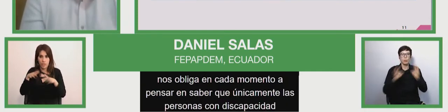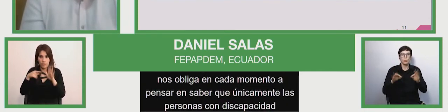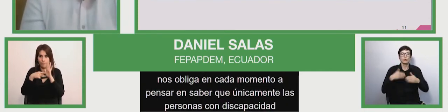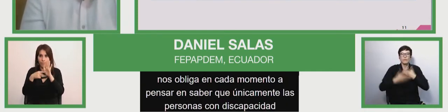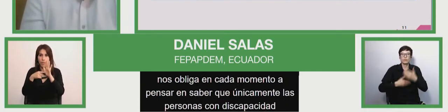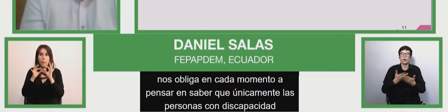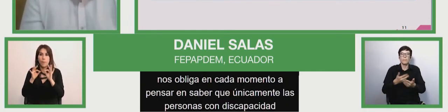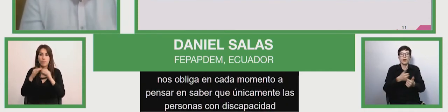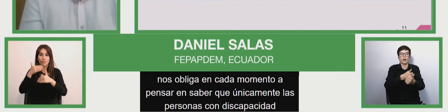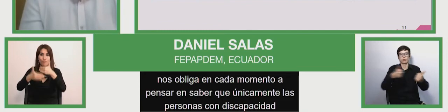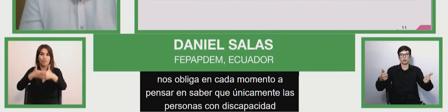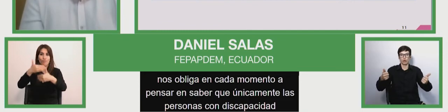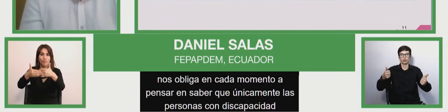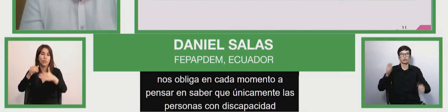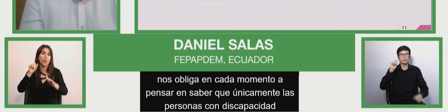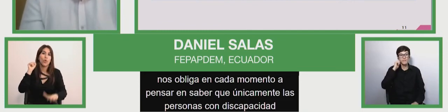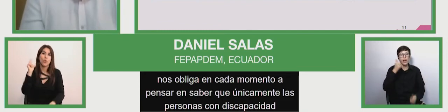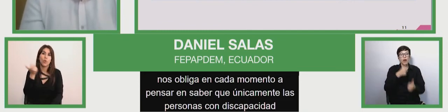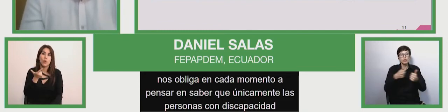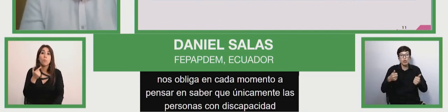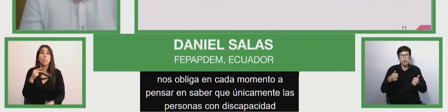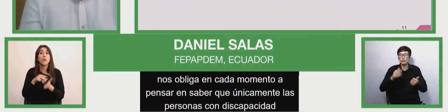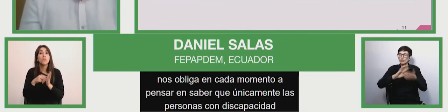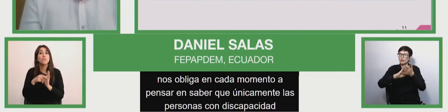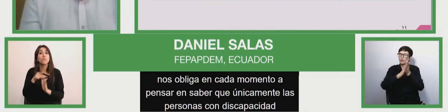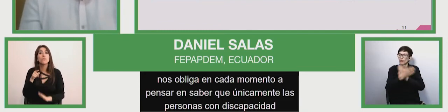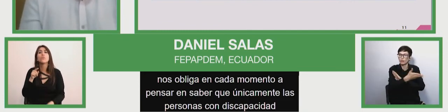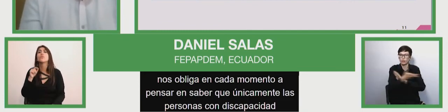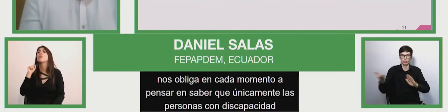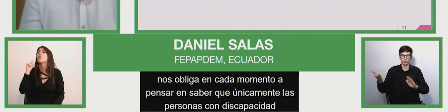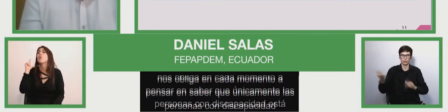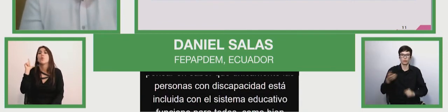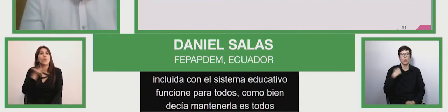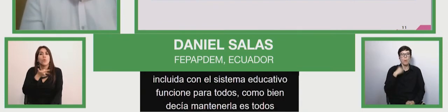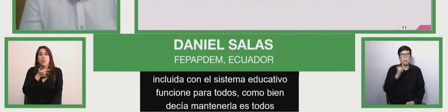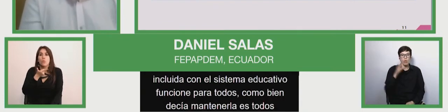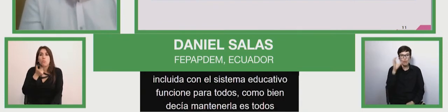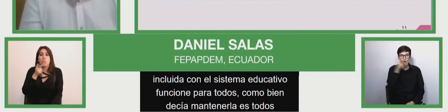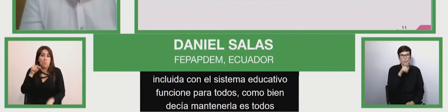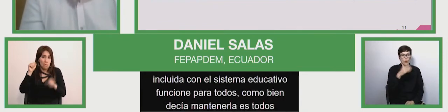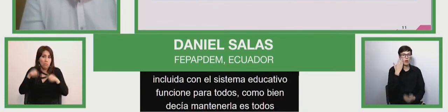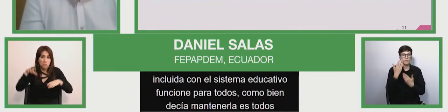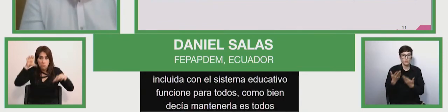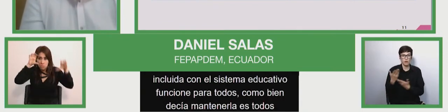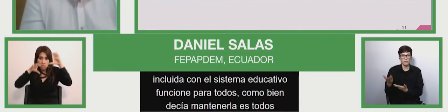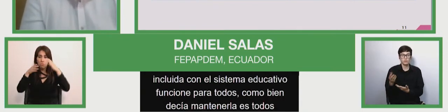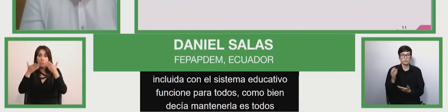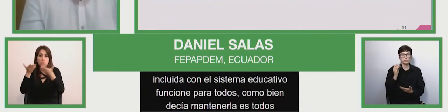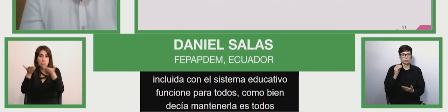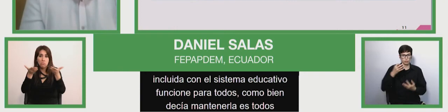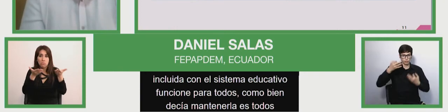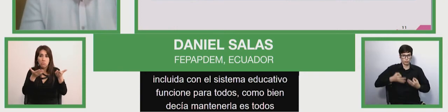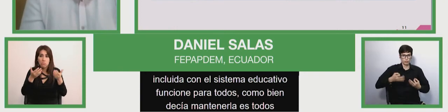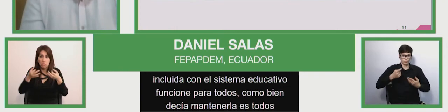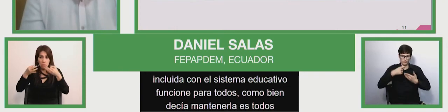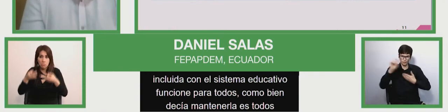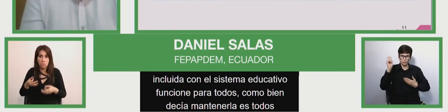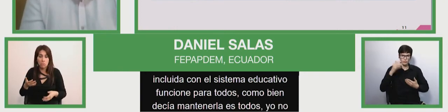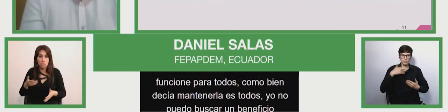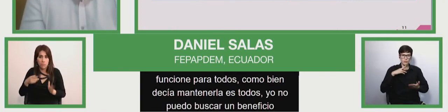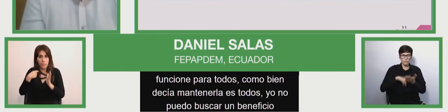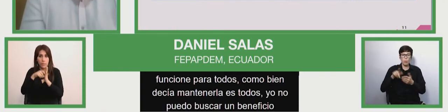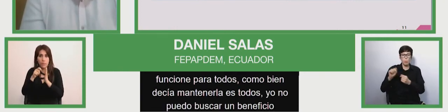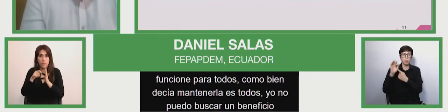so if it's everybody then it's everybody i cannot look for a benefit or affirmative action which to a certain point